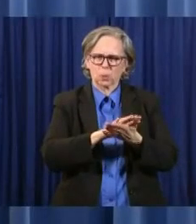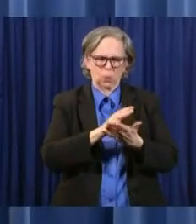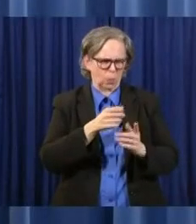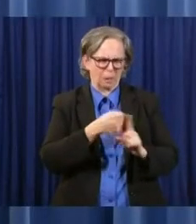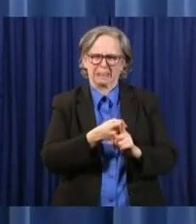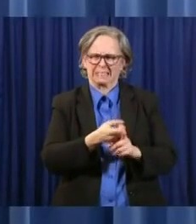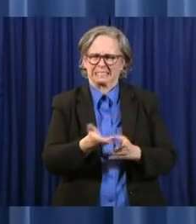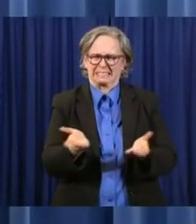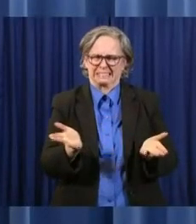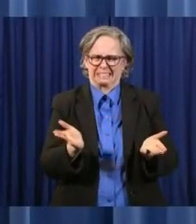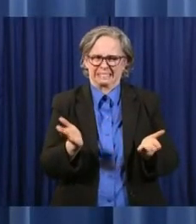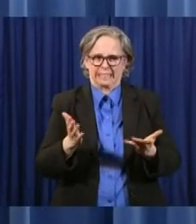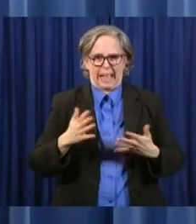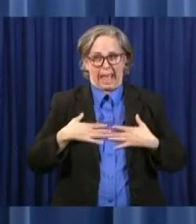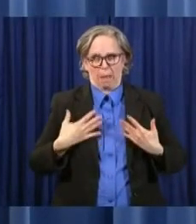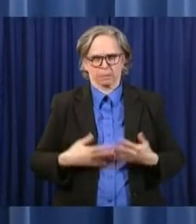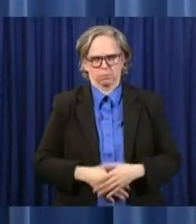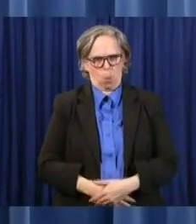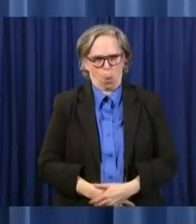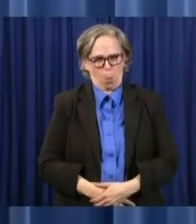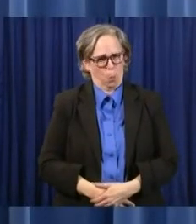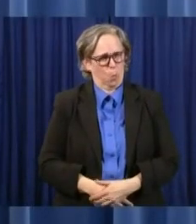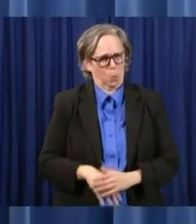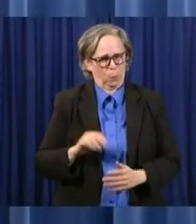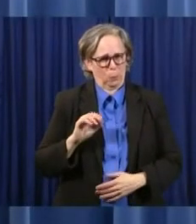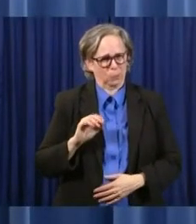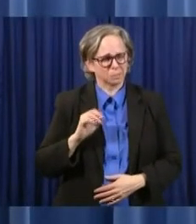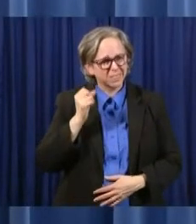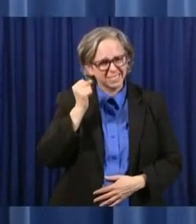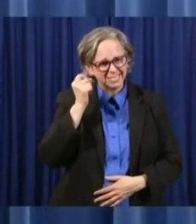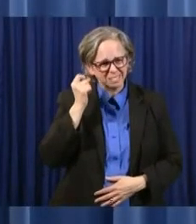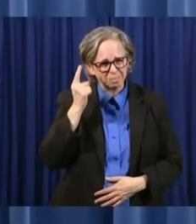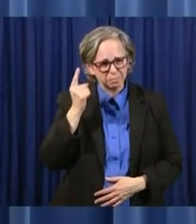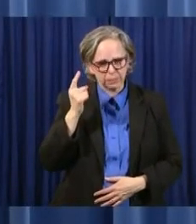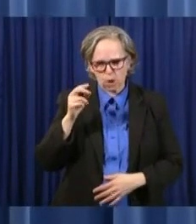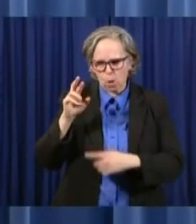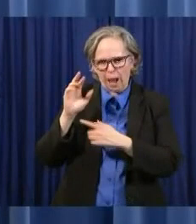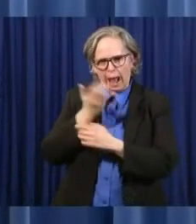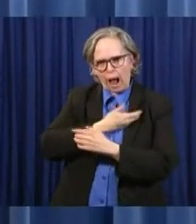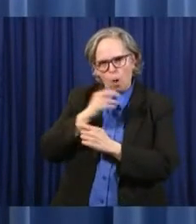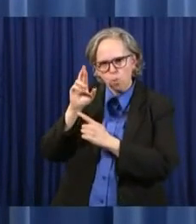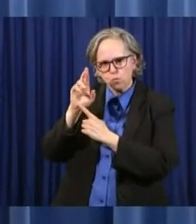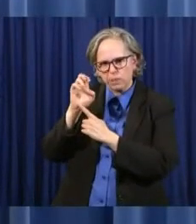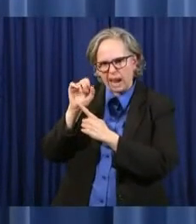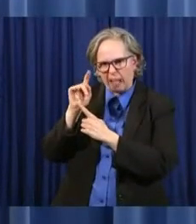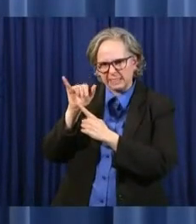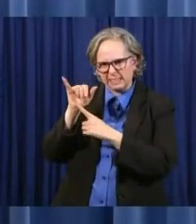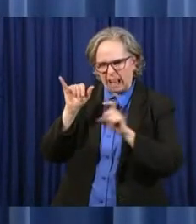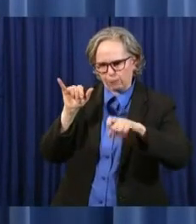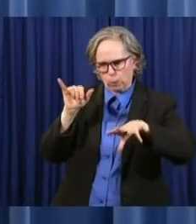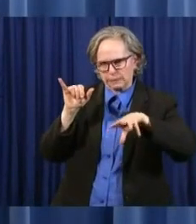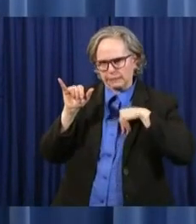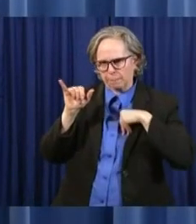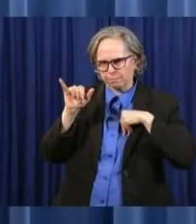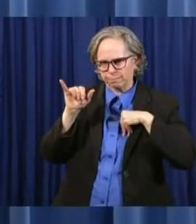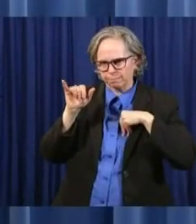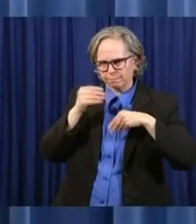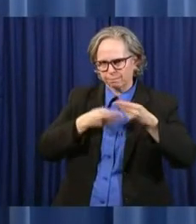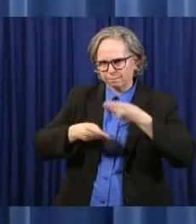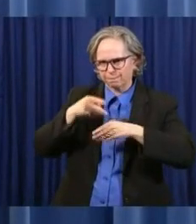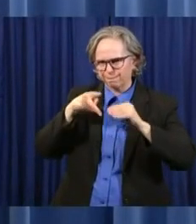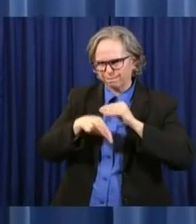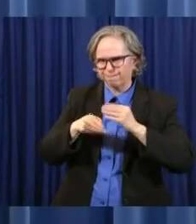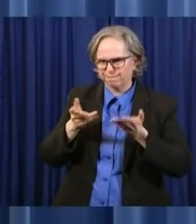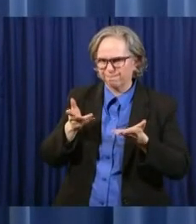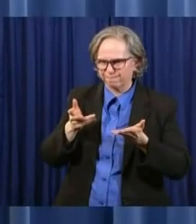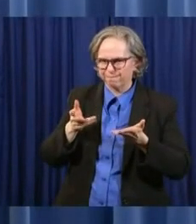happy about anything. But it is what it is. And, you know, we have to do what we have to do. We simply have to do what